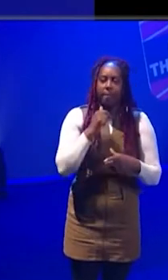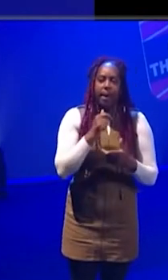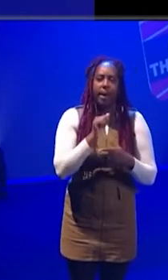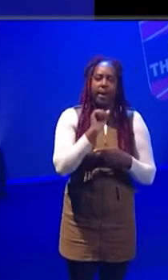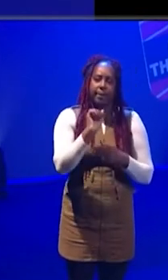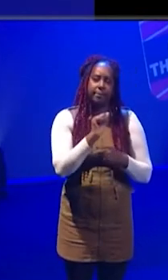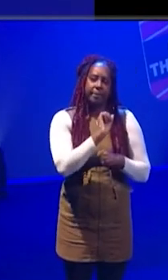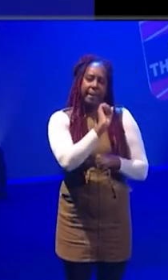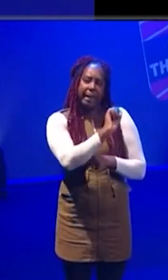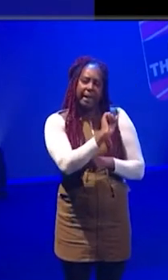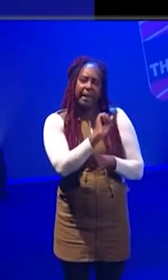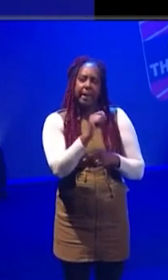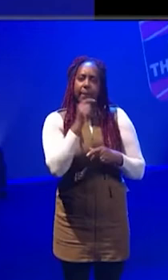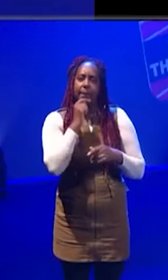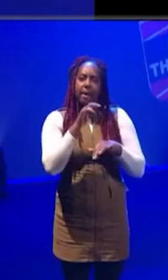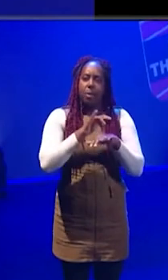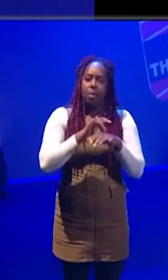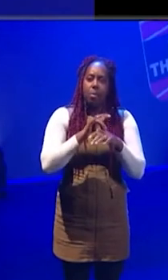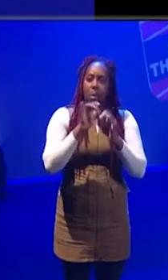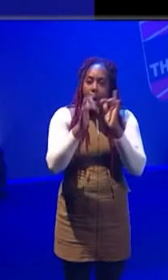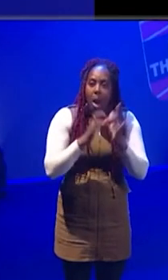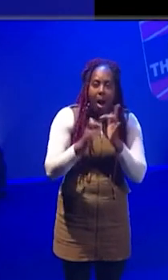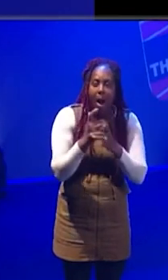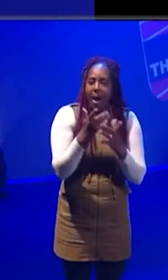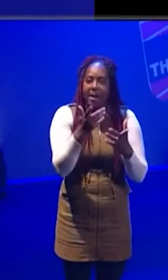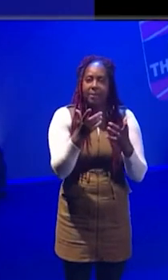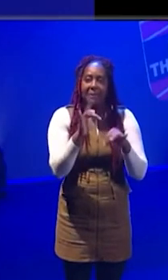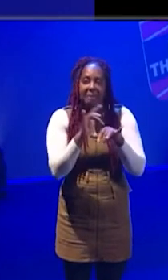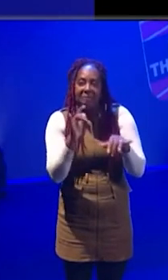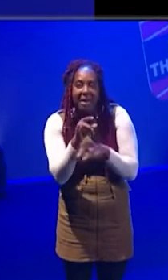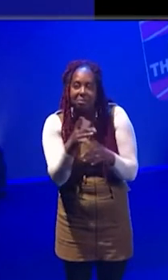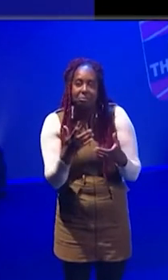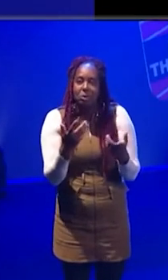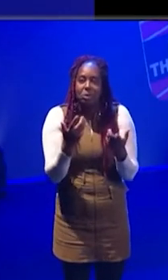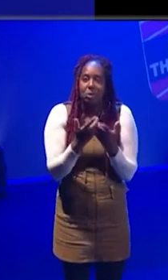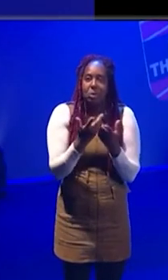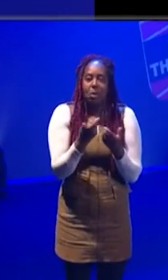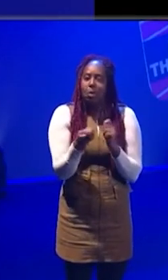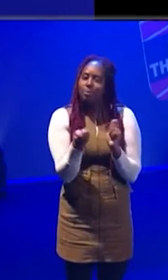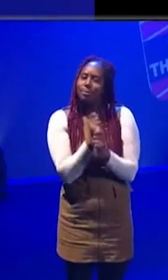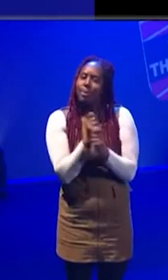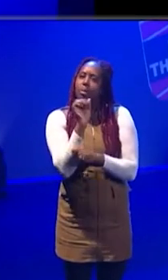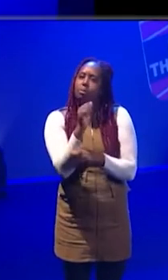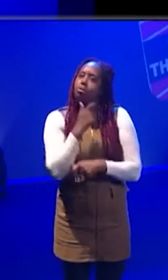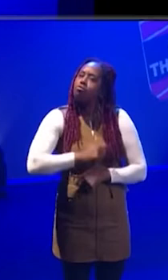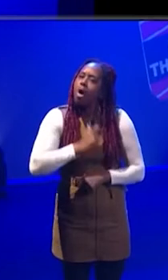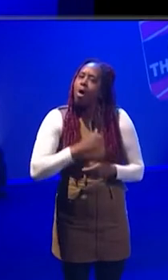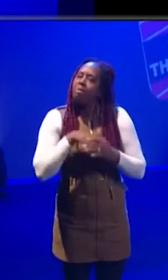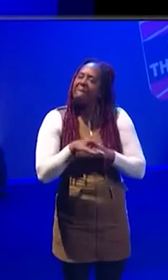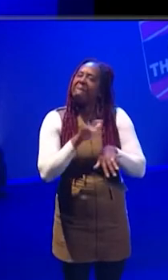like Prima. know you did HIM, which was an online production. Absolutely fantastic. But how did that kind of adapt your role and impact technical theatre